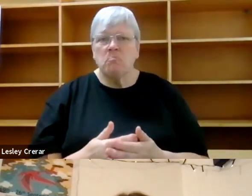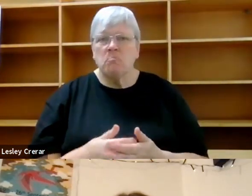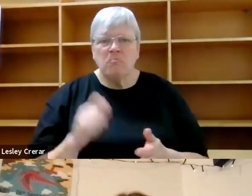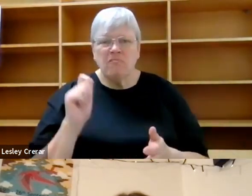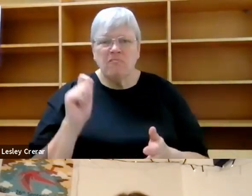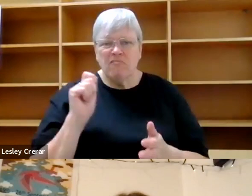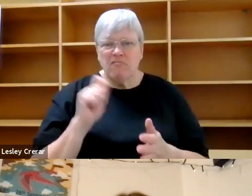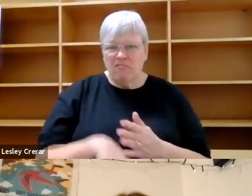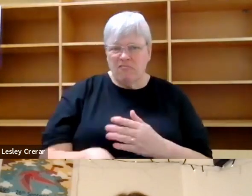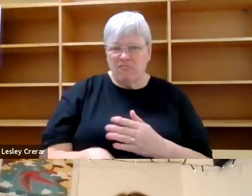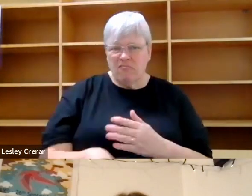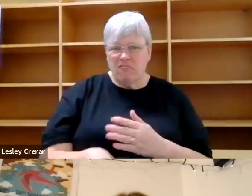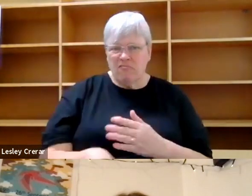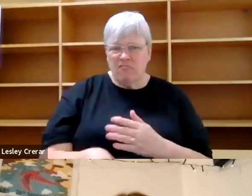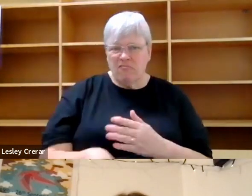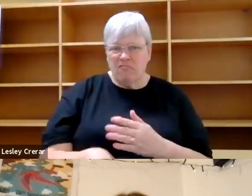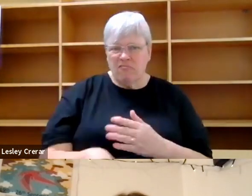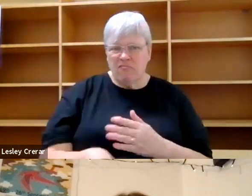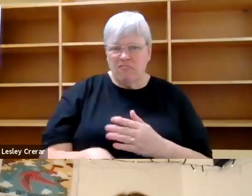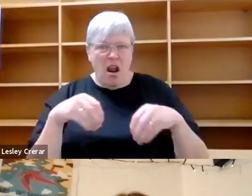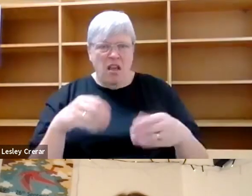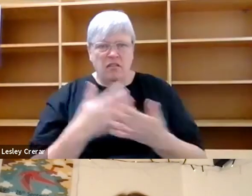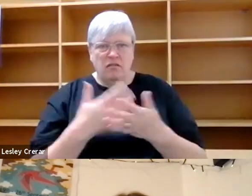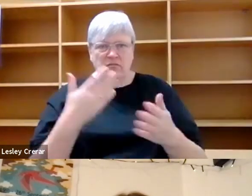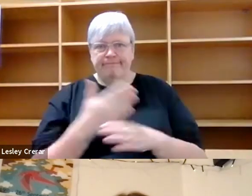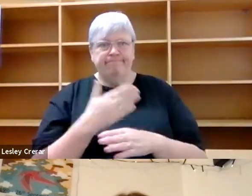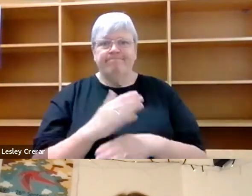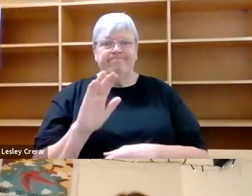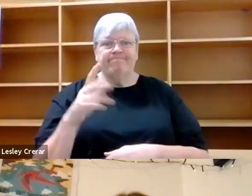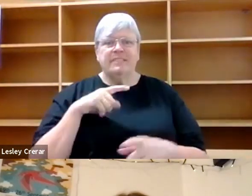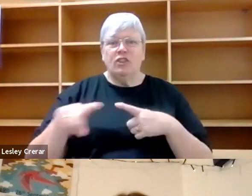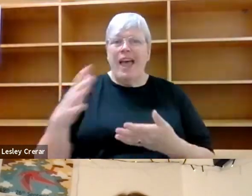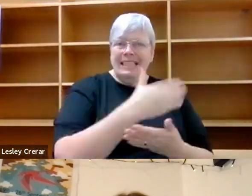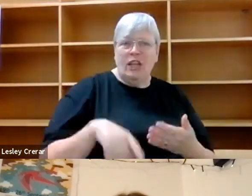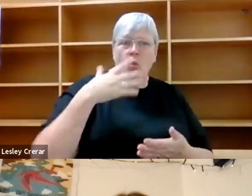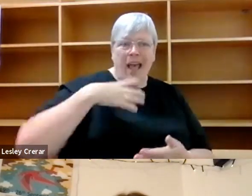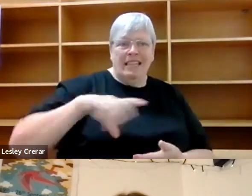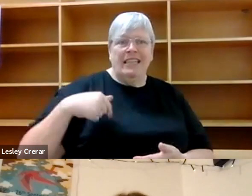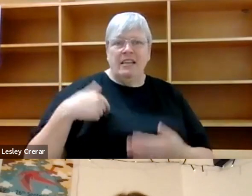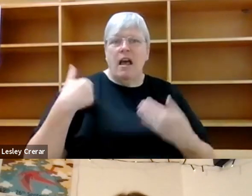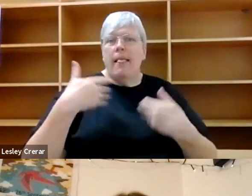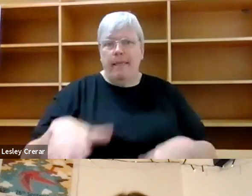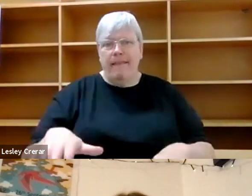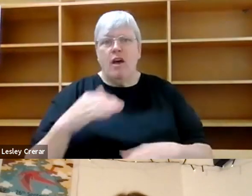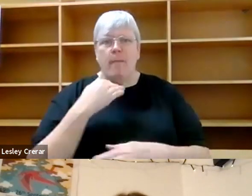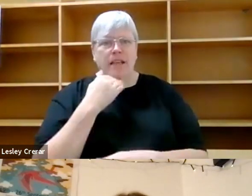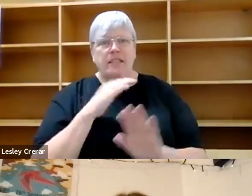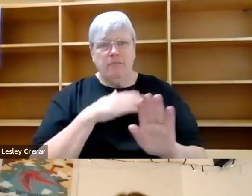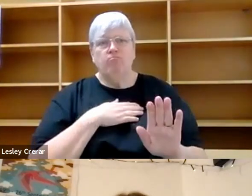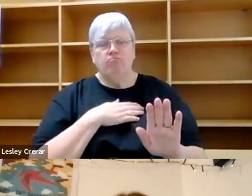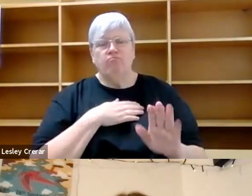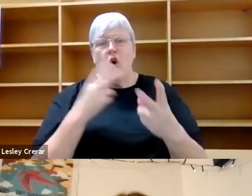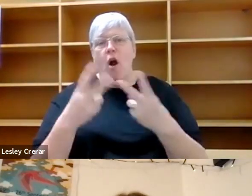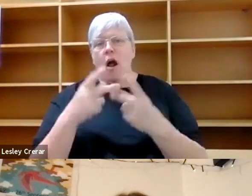activity on your doorstep. So I always try and take only what I need and leave enough for other people and enough for wildlife. And that's a very